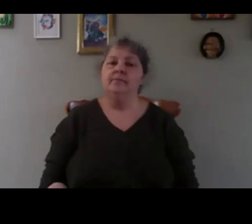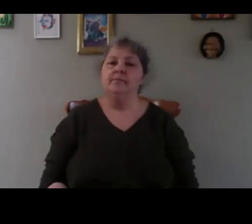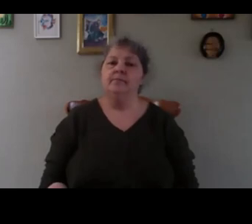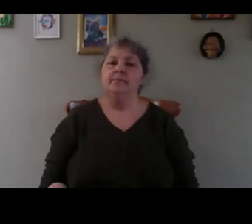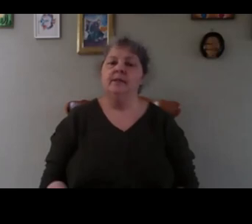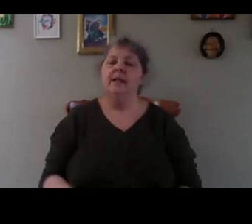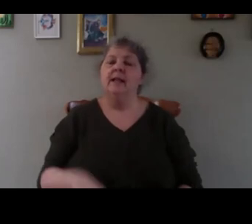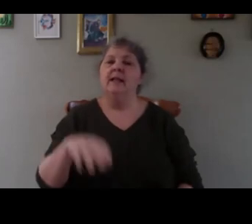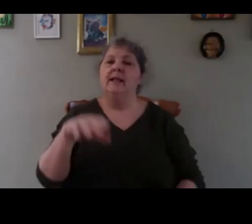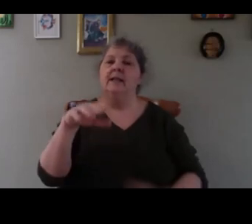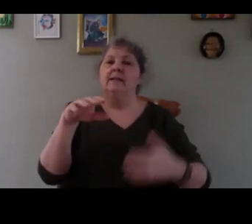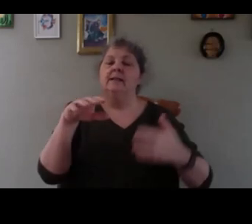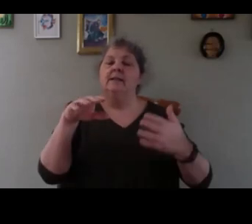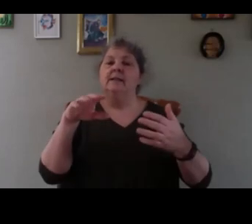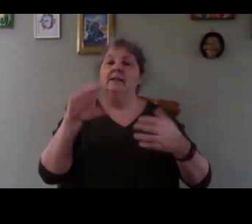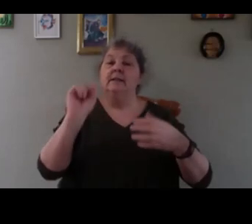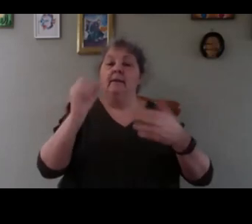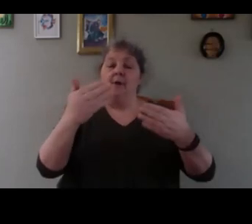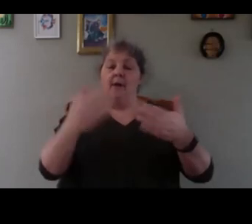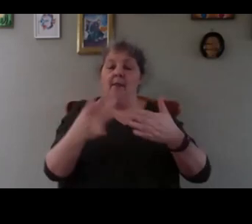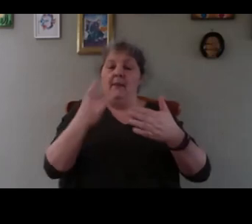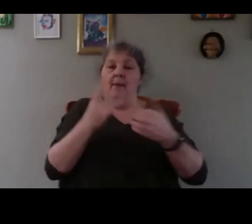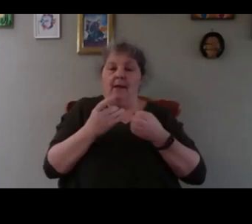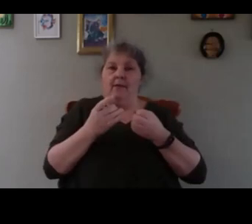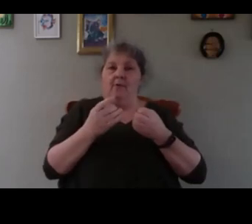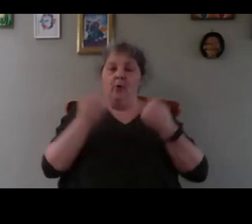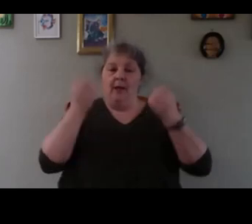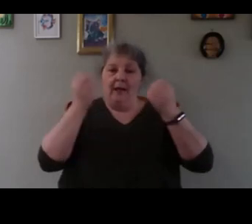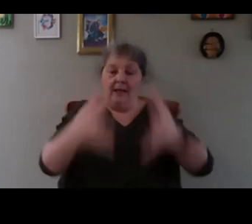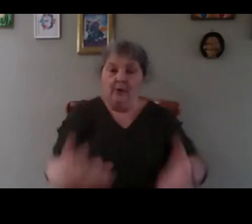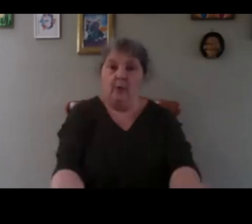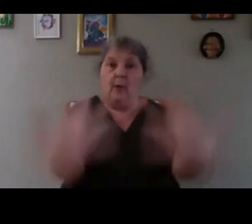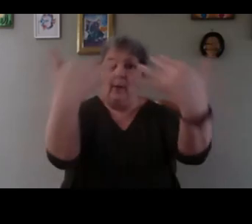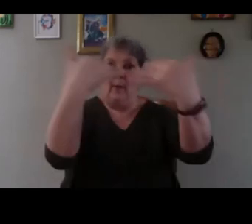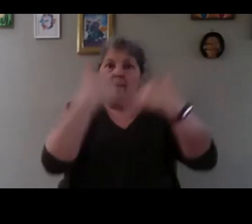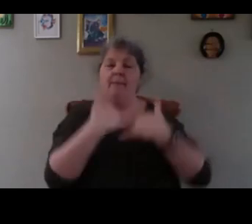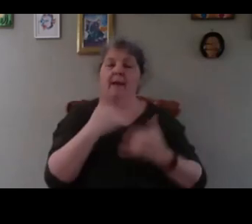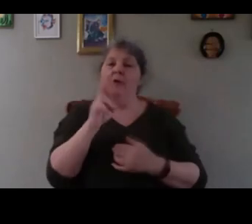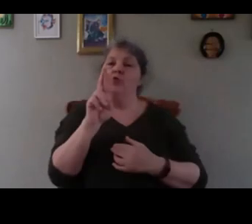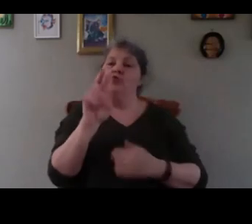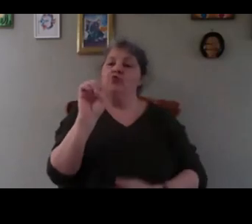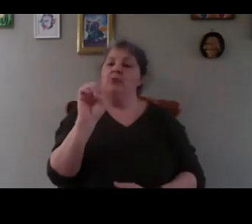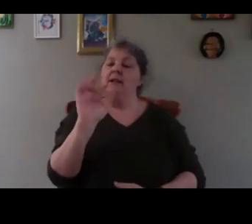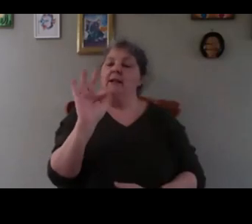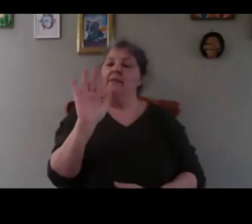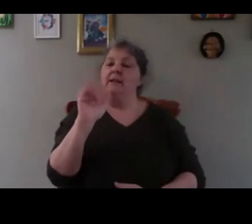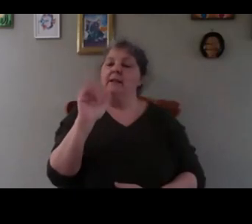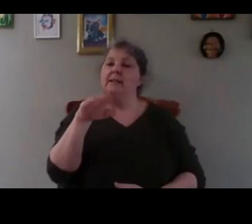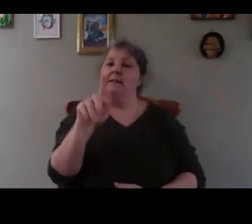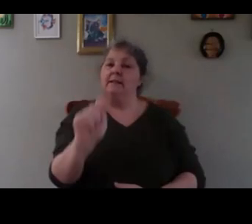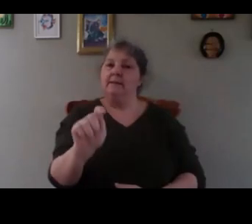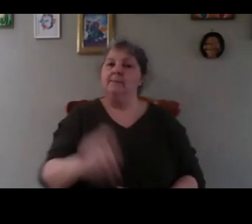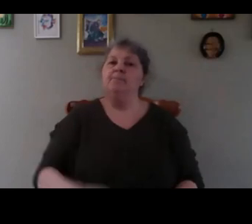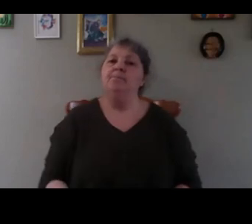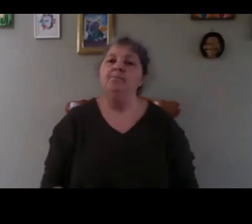behind to reflect the light reflecting the corner and that you can get more light inside the